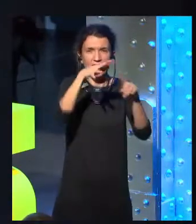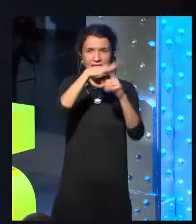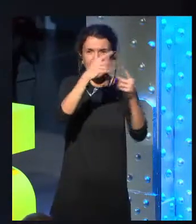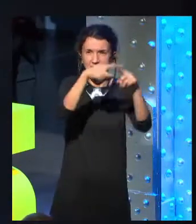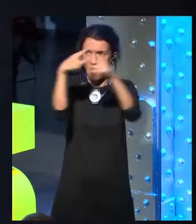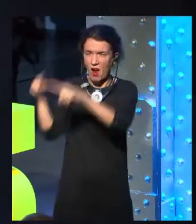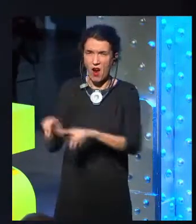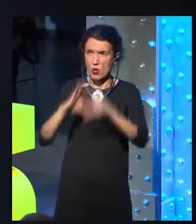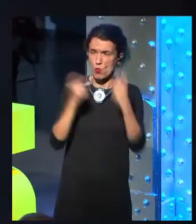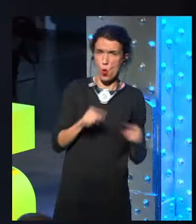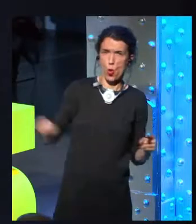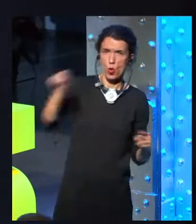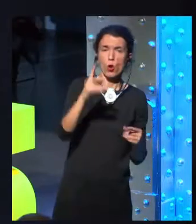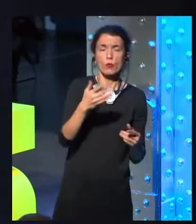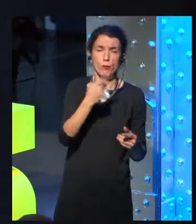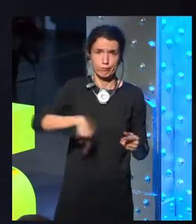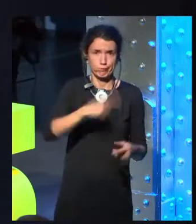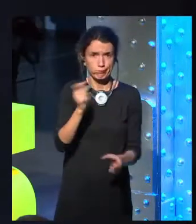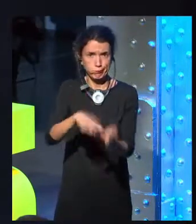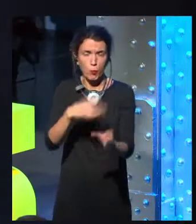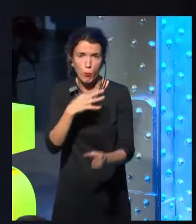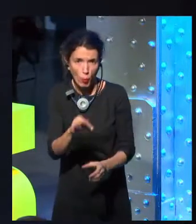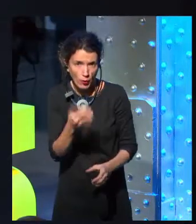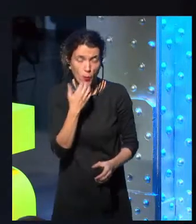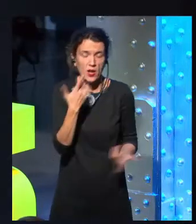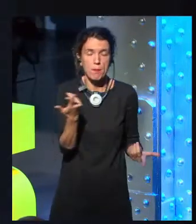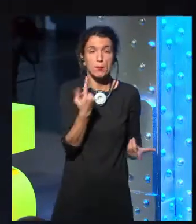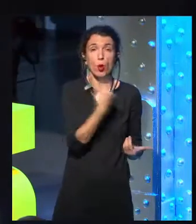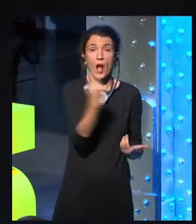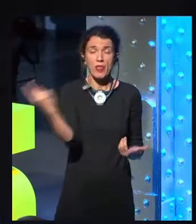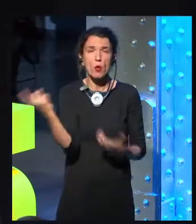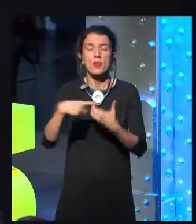Michael Jackson's death was definitely micro-singularity.